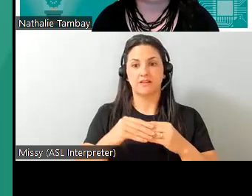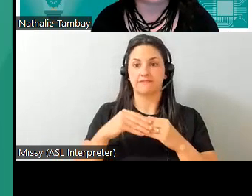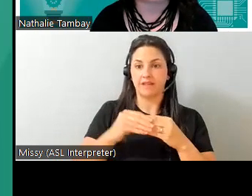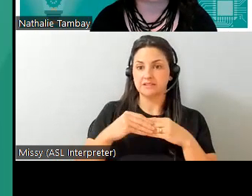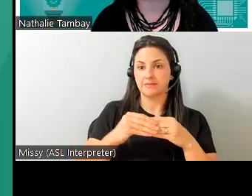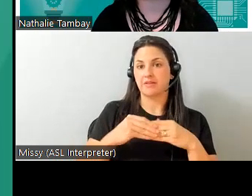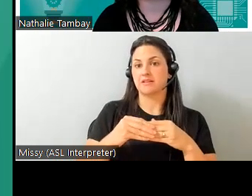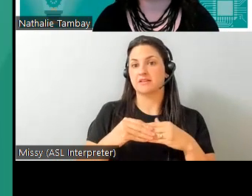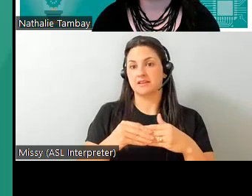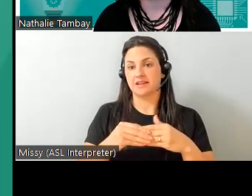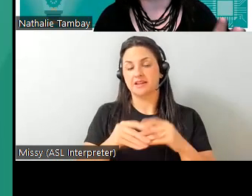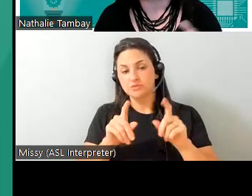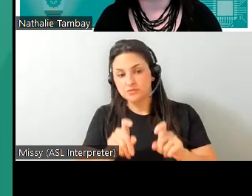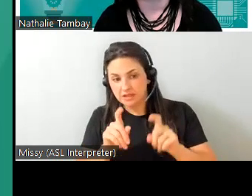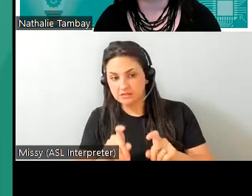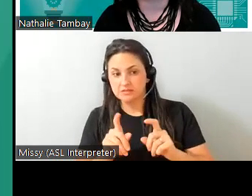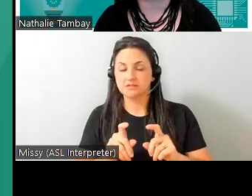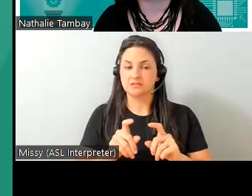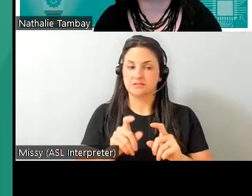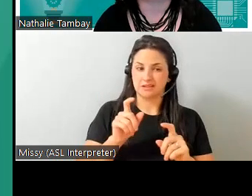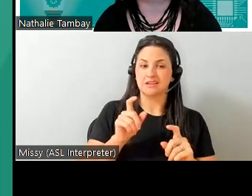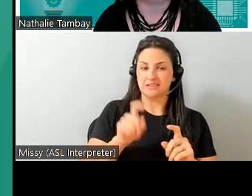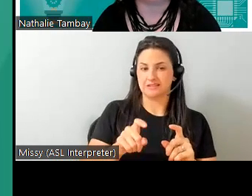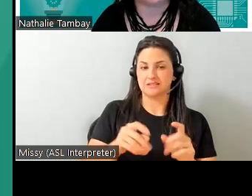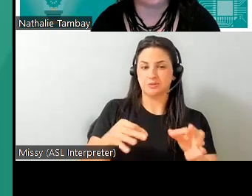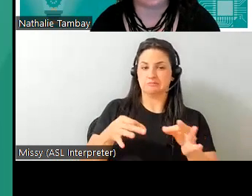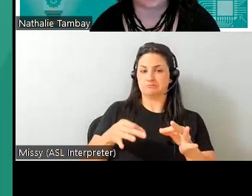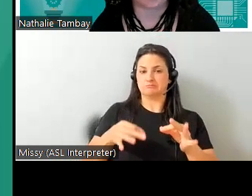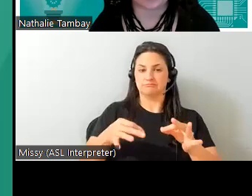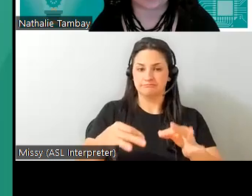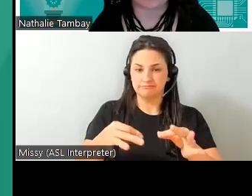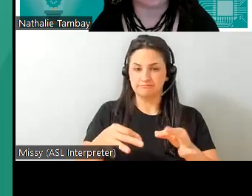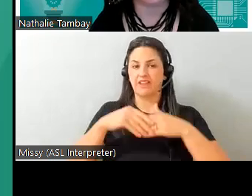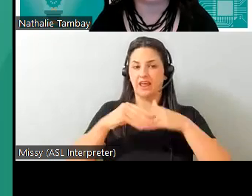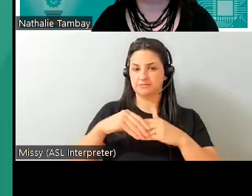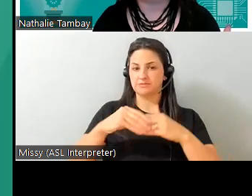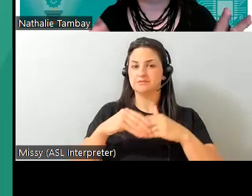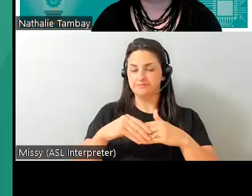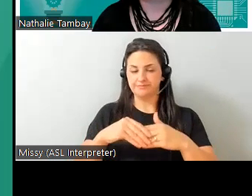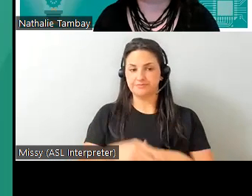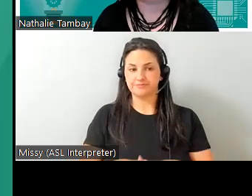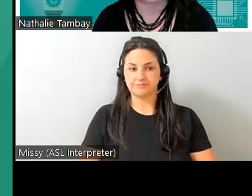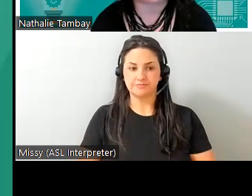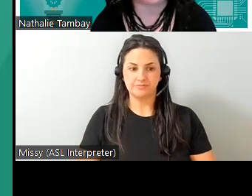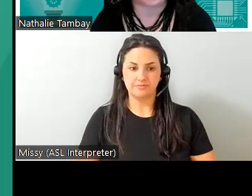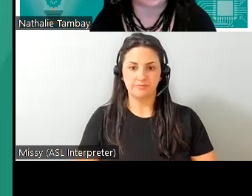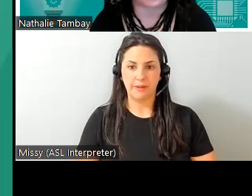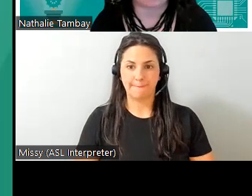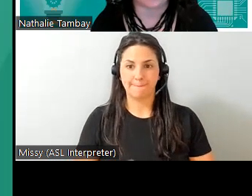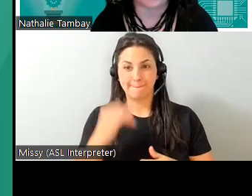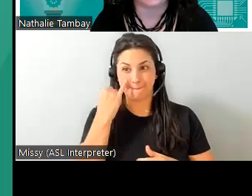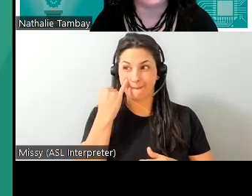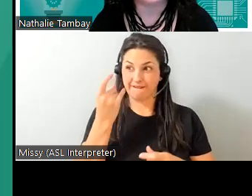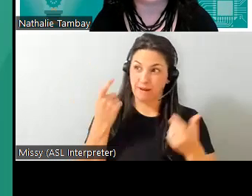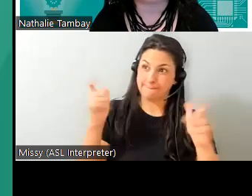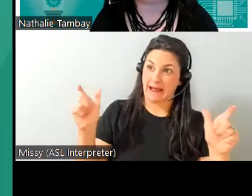getting the thing tested needs to exist which is you know um usually unavailable in in the mass production